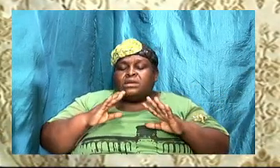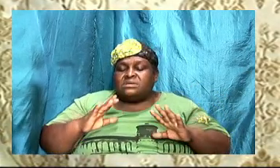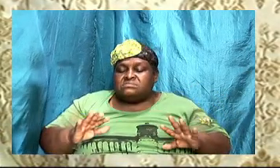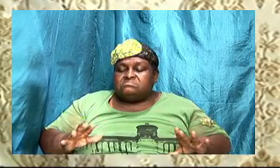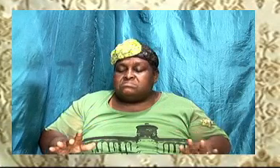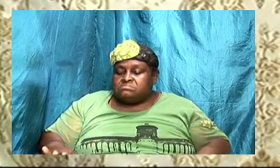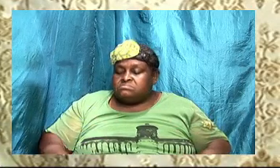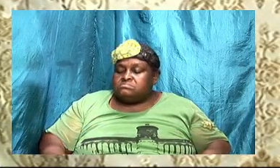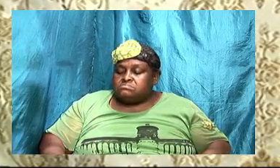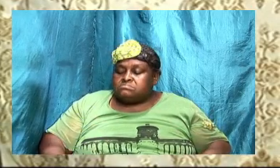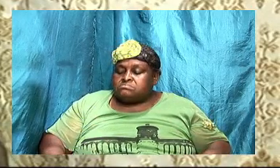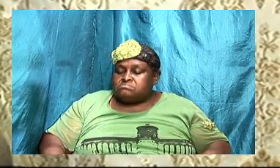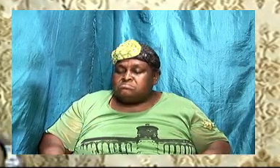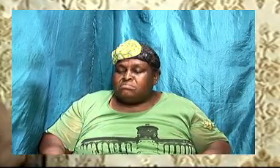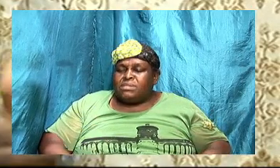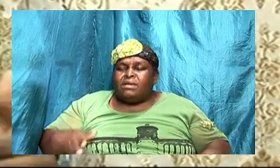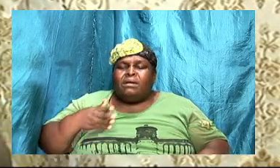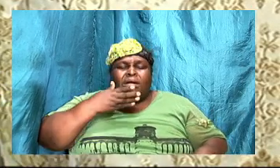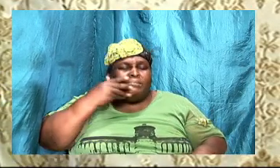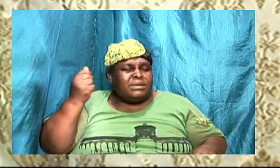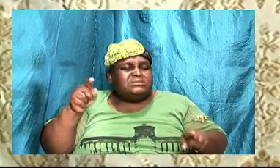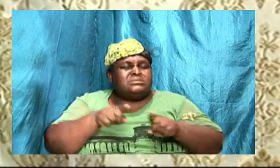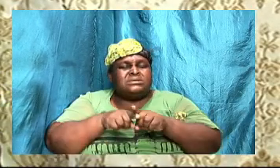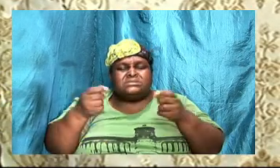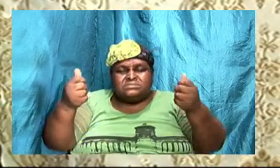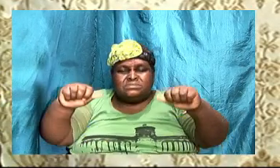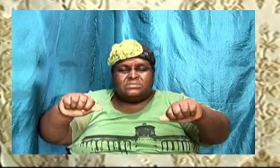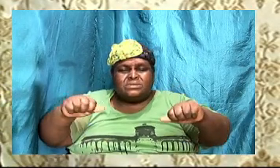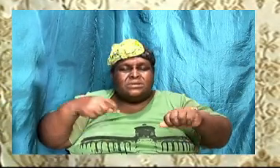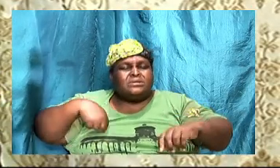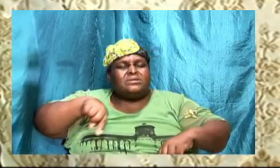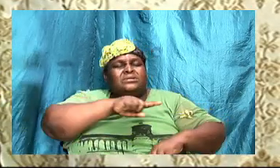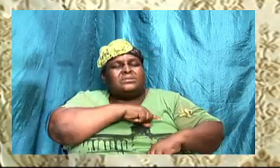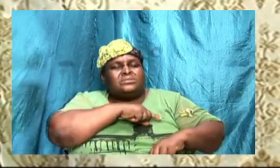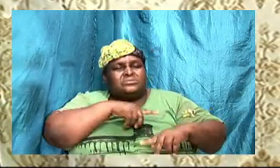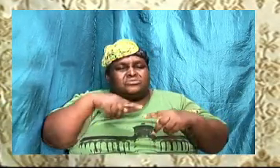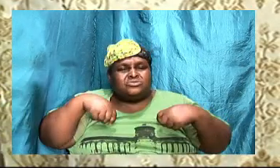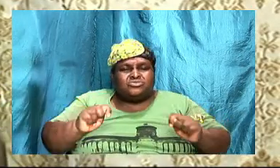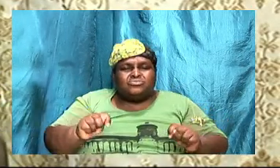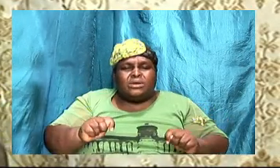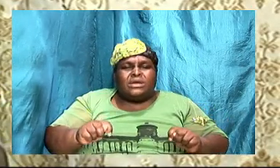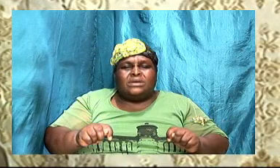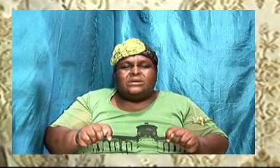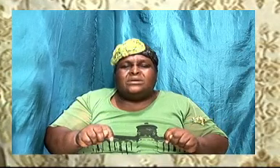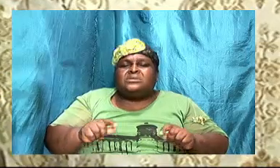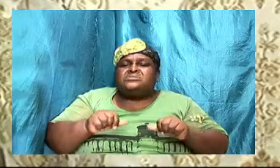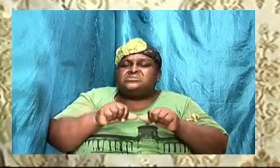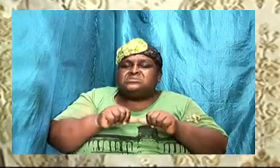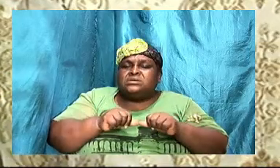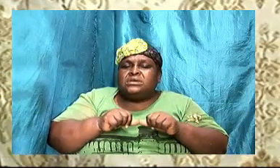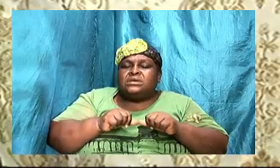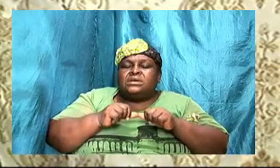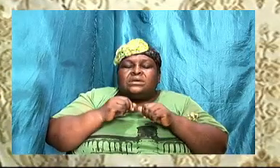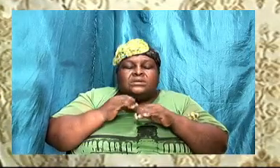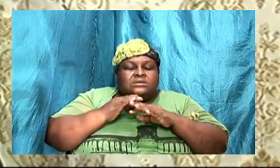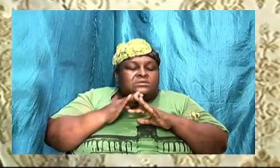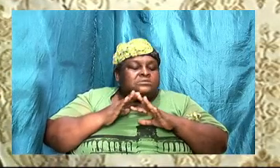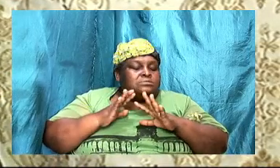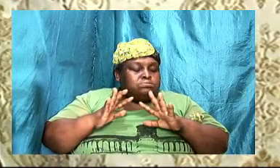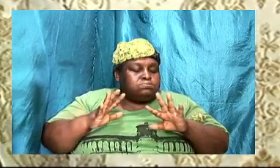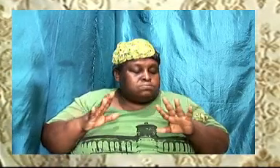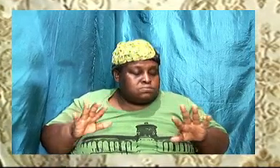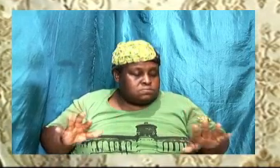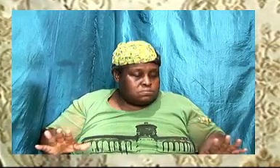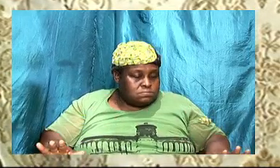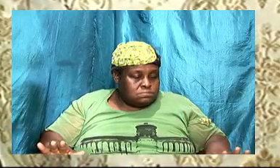much as possible or as best as possible, we should try to remain as calm as we can as